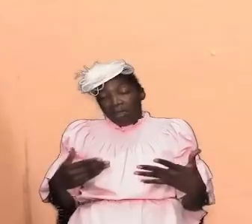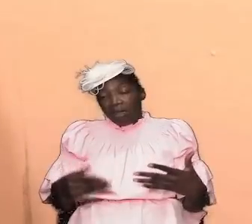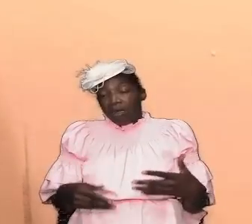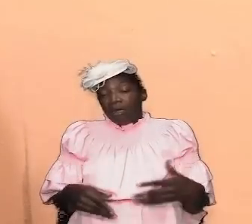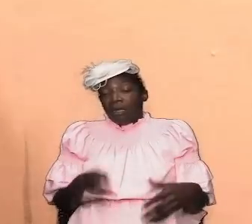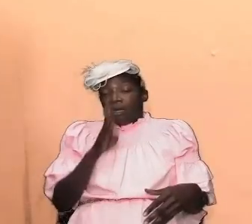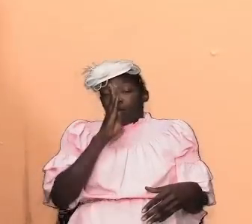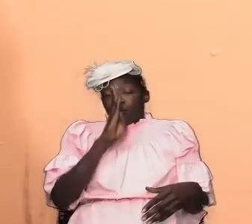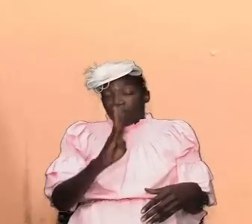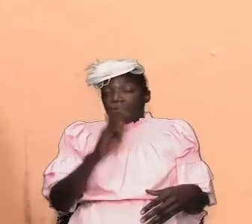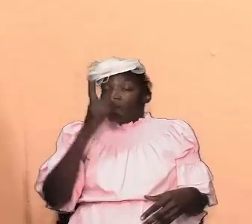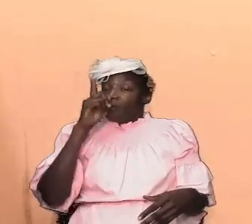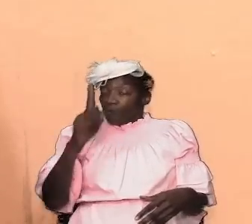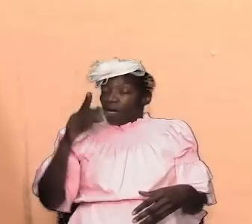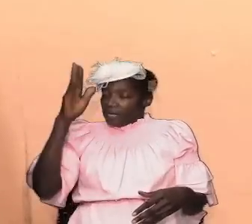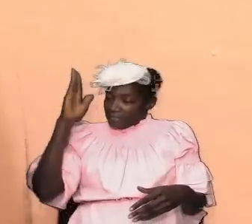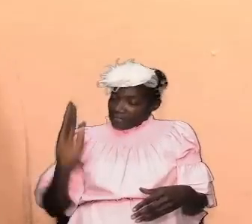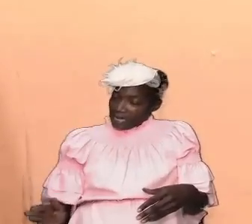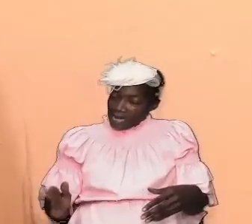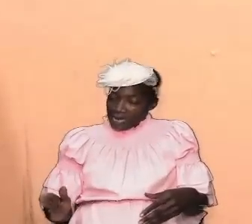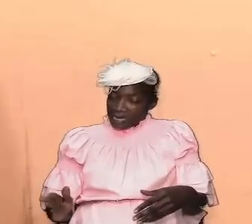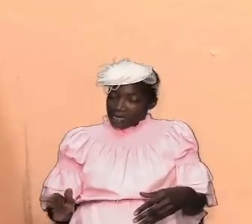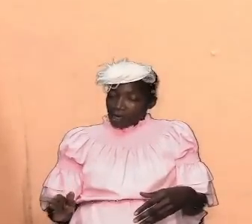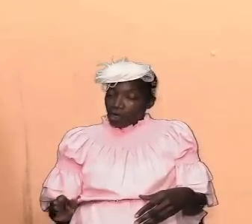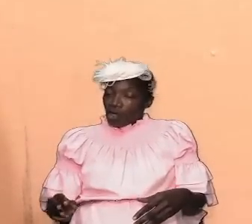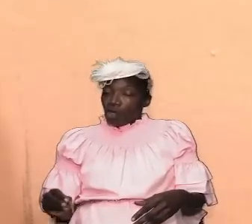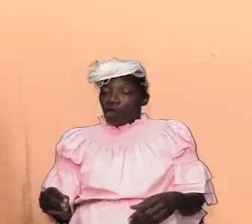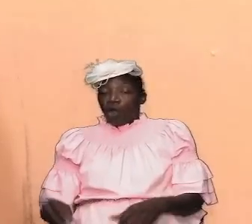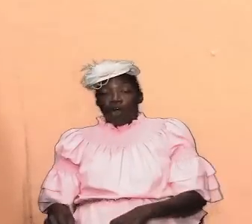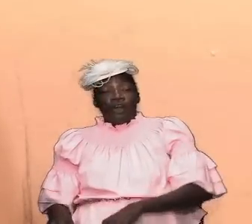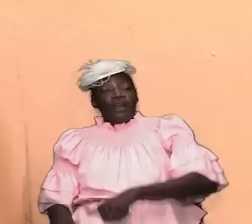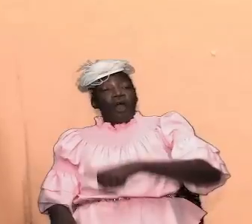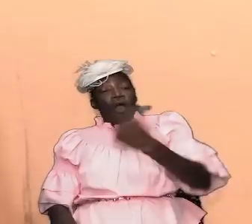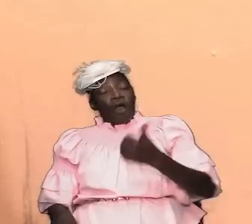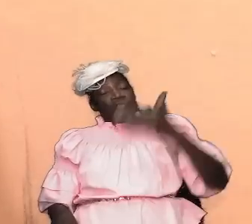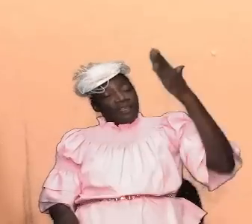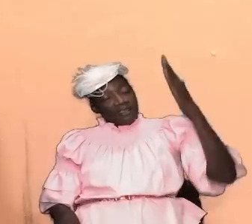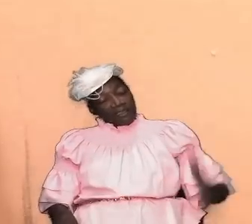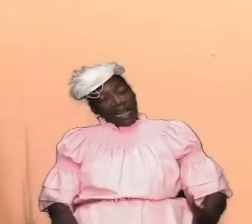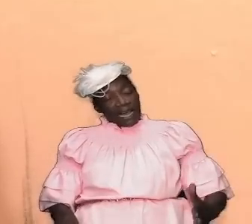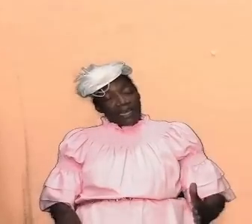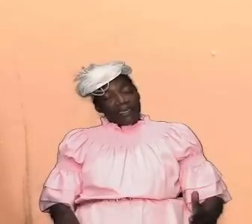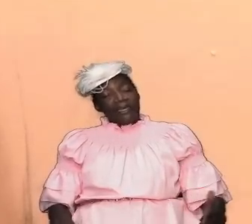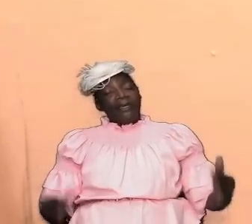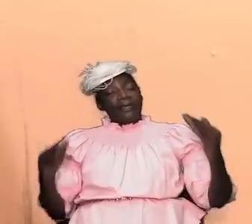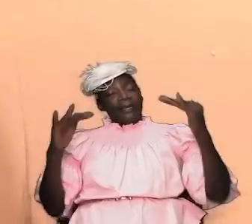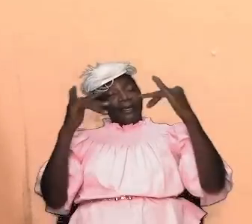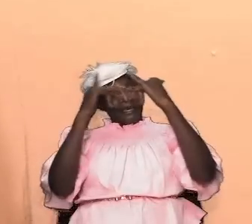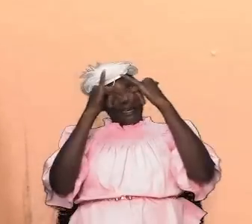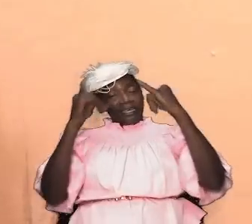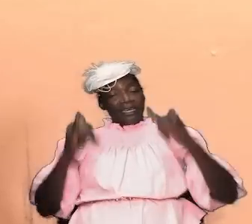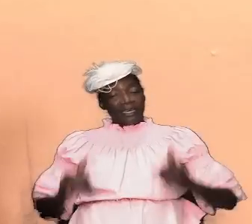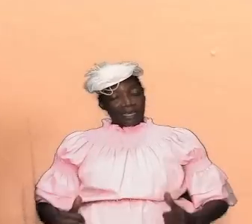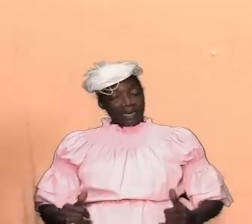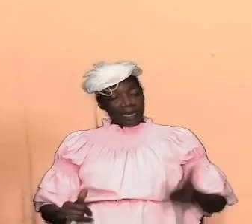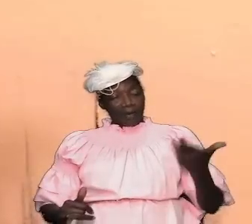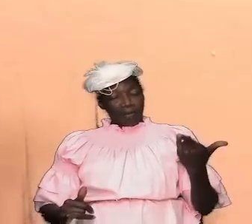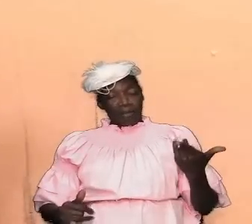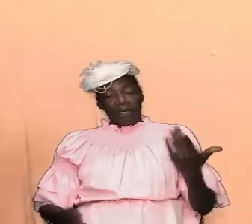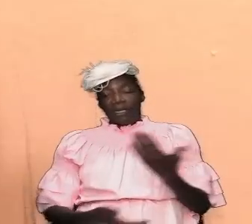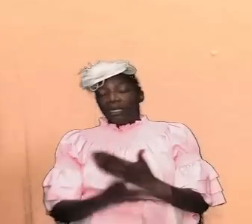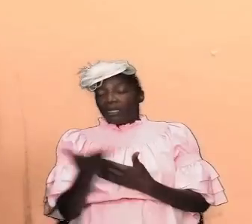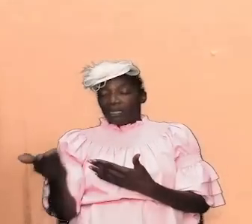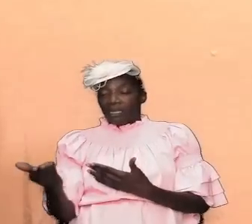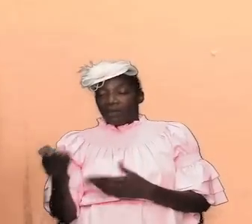one side in one camp or on the other side in another camp but there are folks that are trying